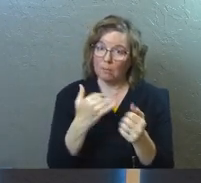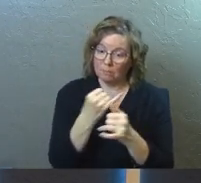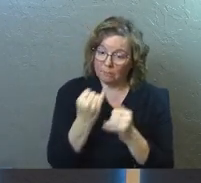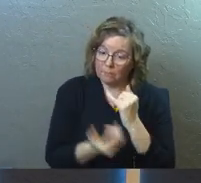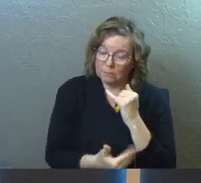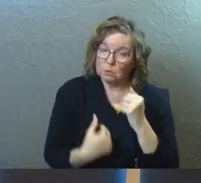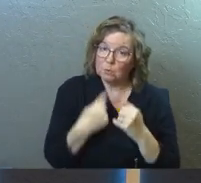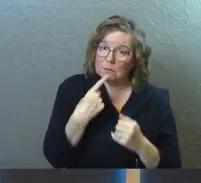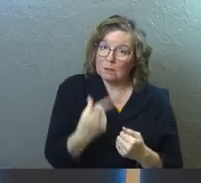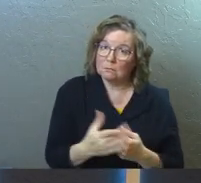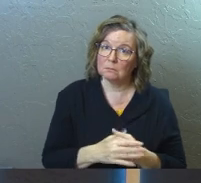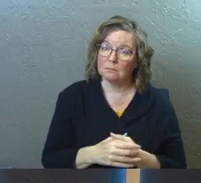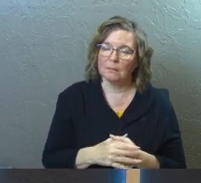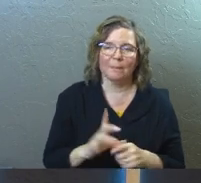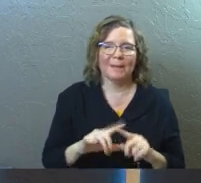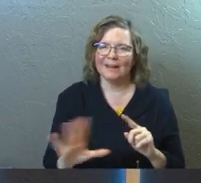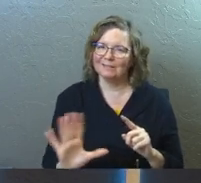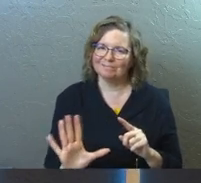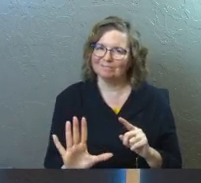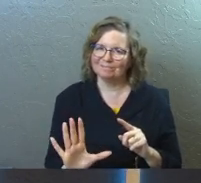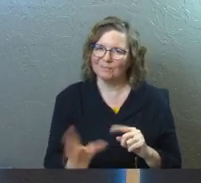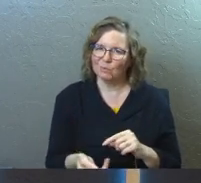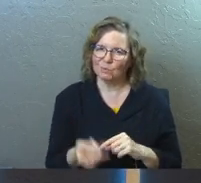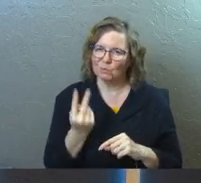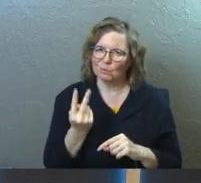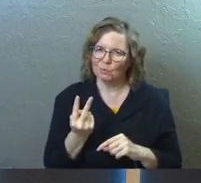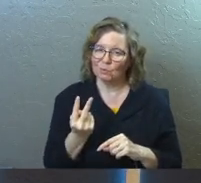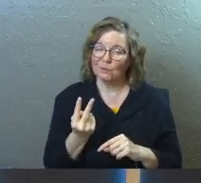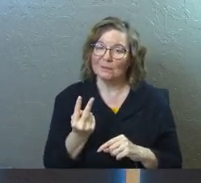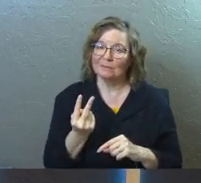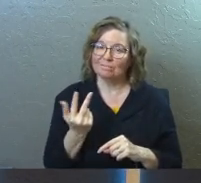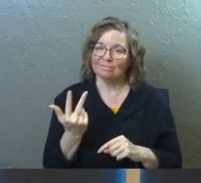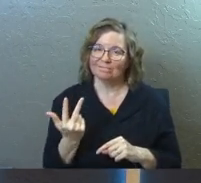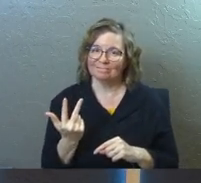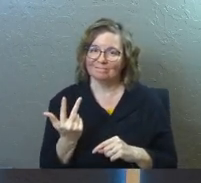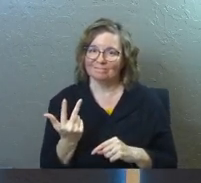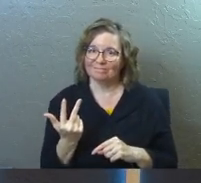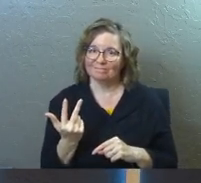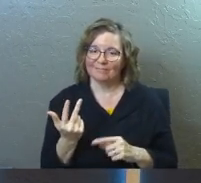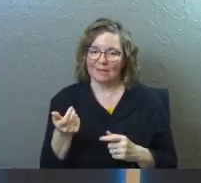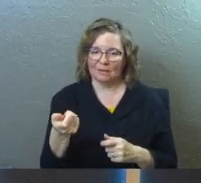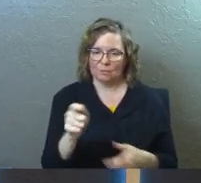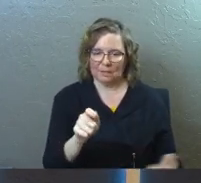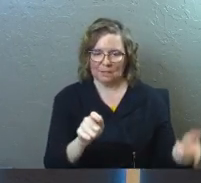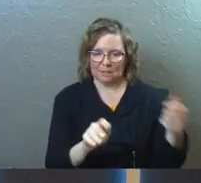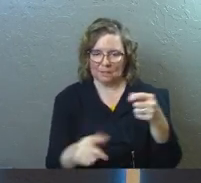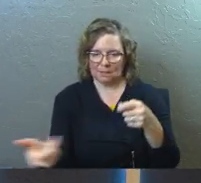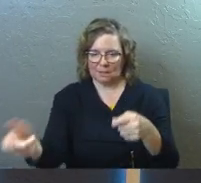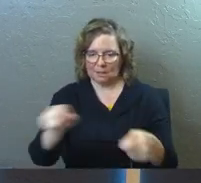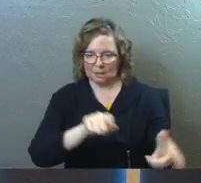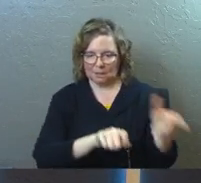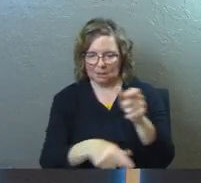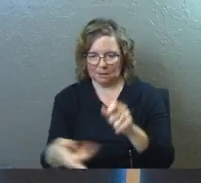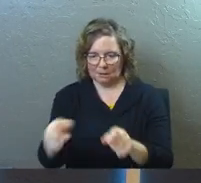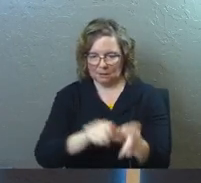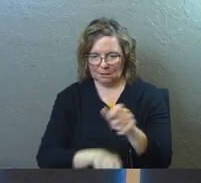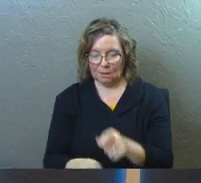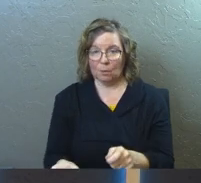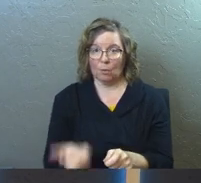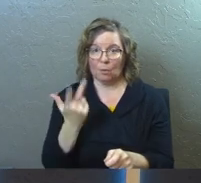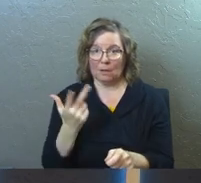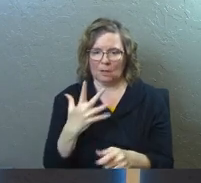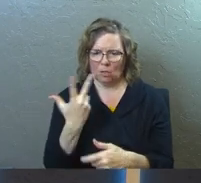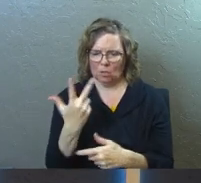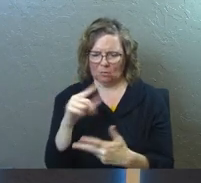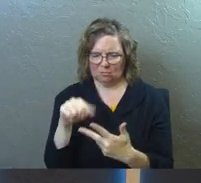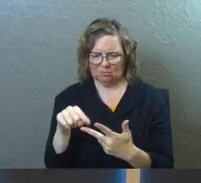be the final thing to say. But it doesn't say two braided cord. says three. All of a sudden you've got a third person involved here. Who in